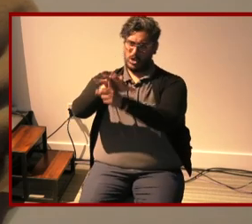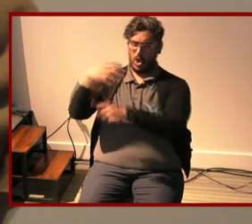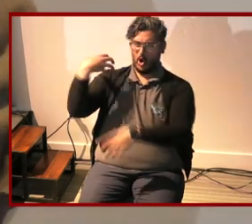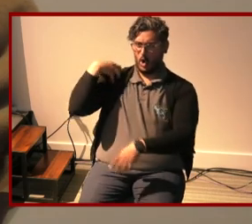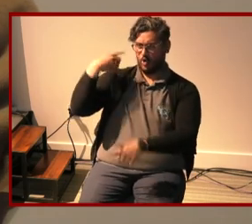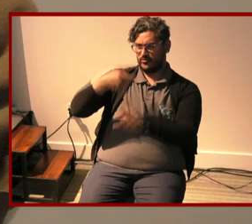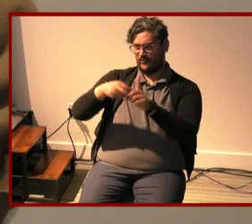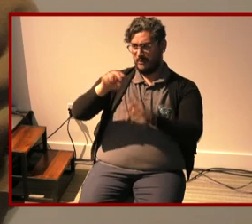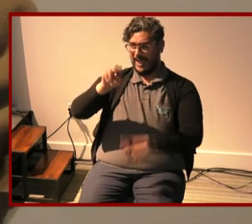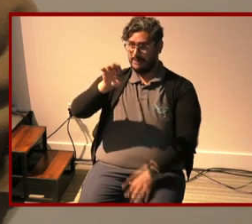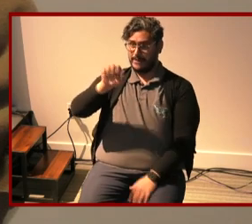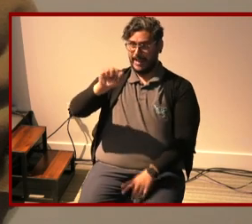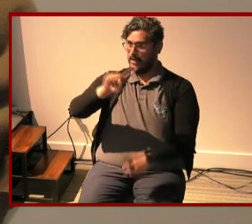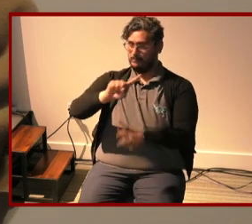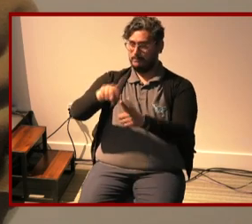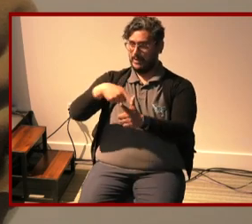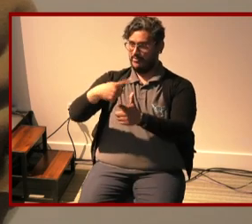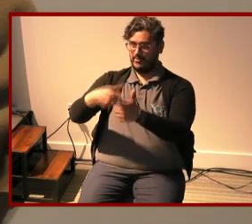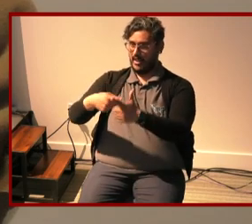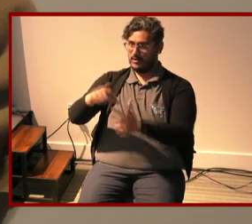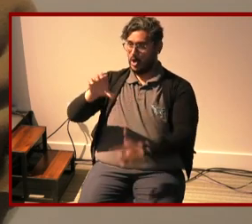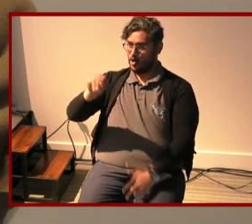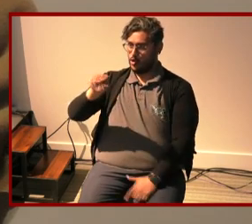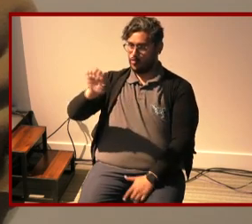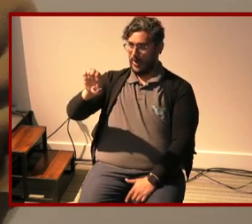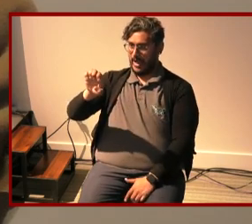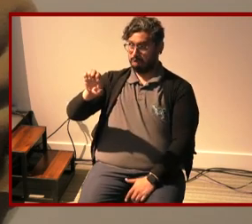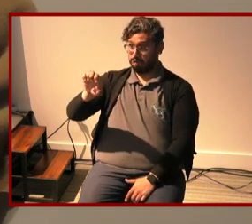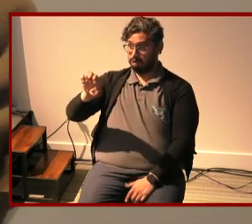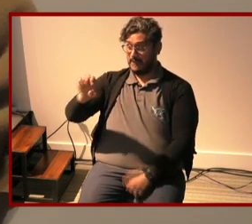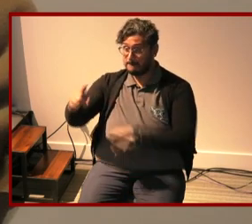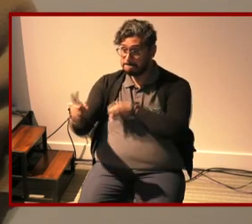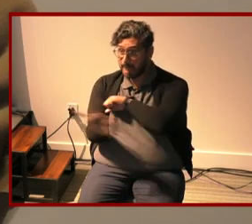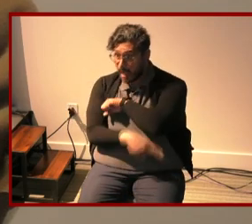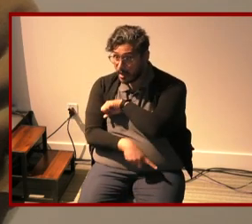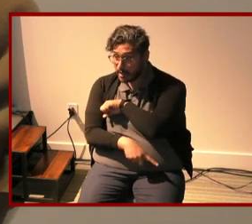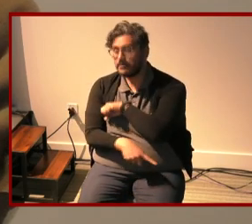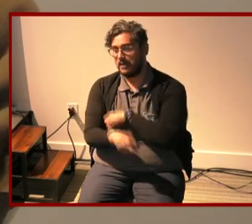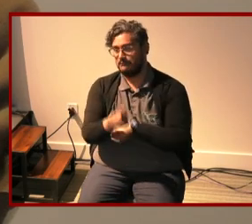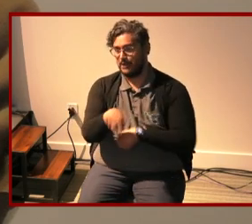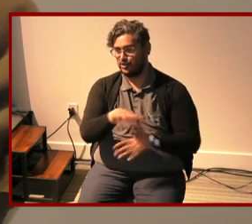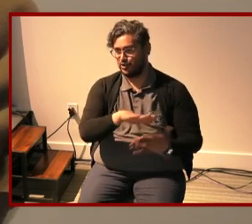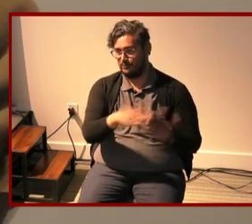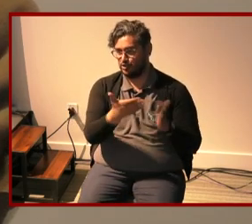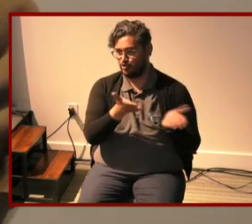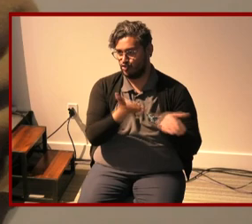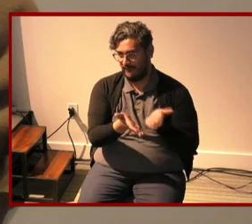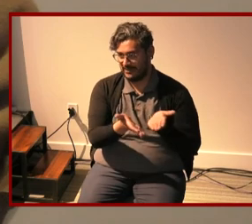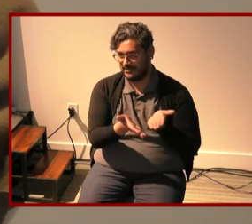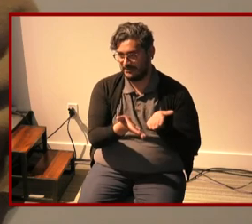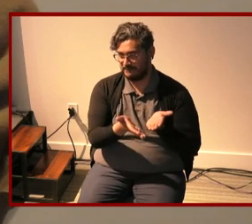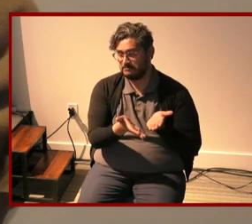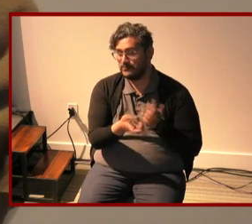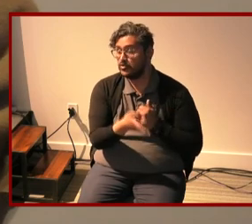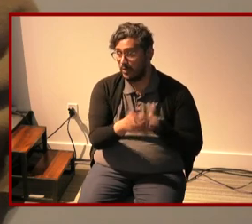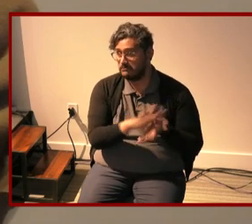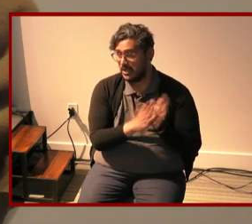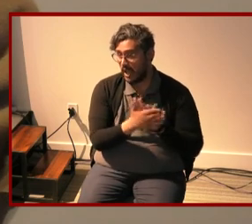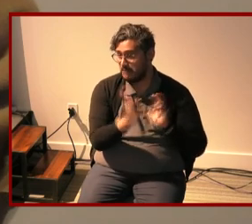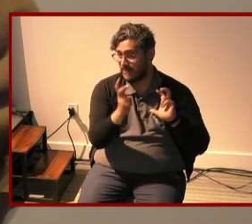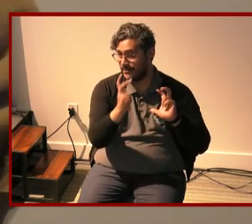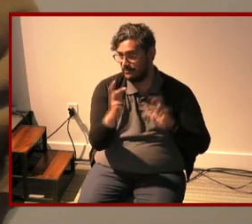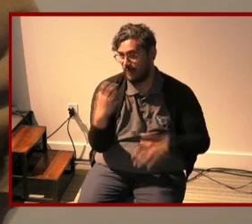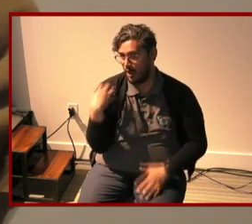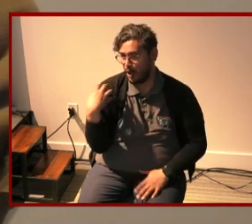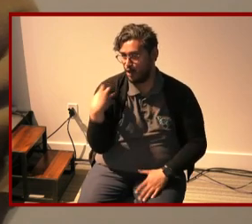uh he does he commits a crime and then as punishment is given community service and he becomes a basketball coach for a